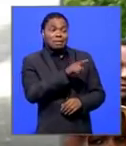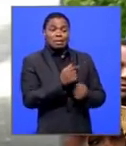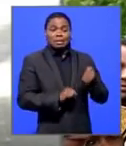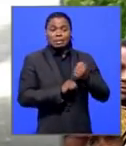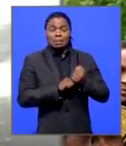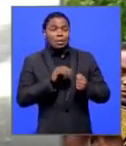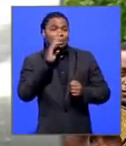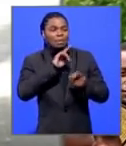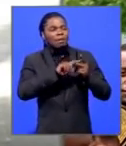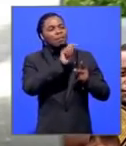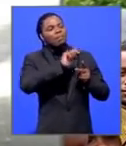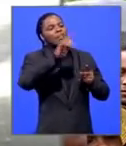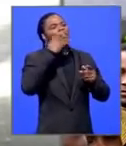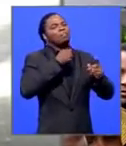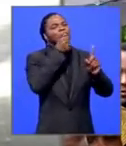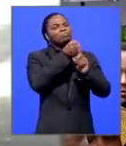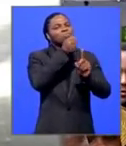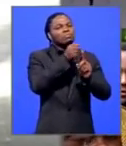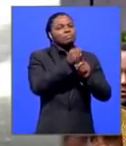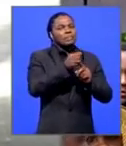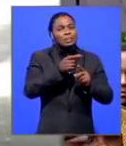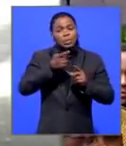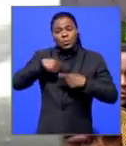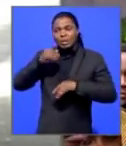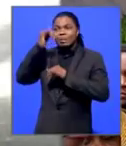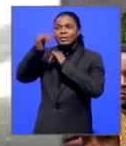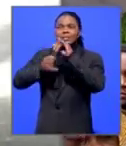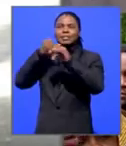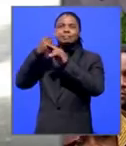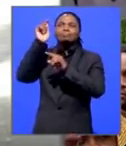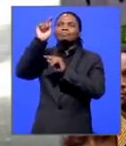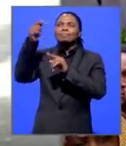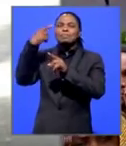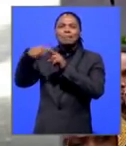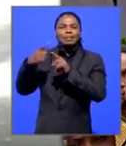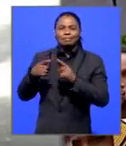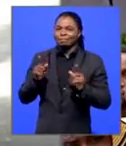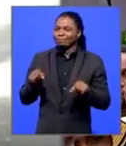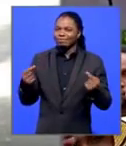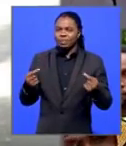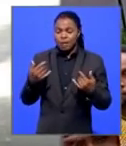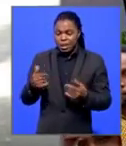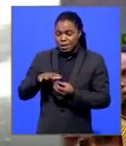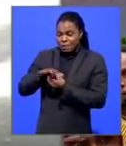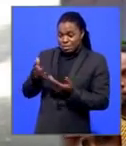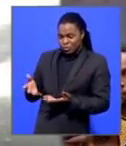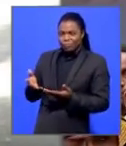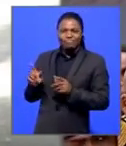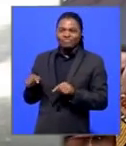struggle icons, I don't think we would be playing international football. I wouldn't have had the family that I do have.